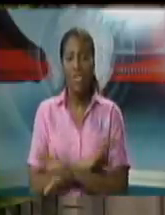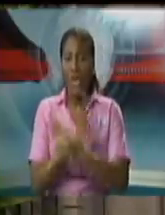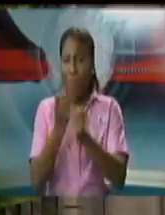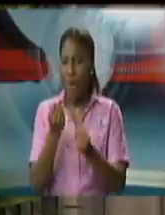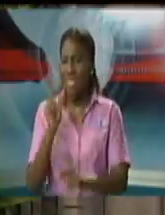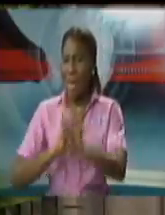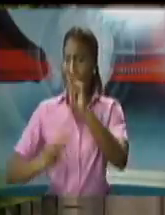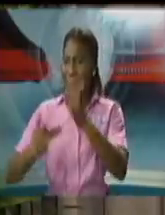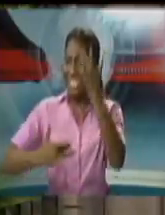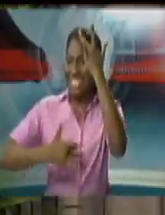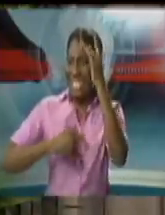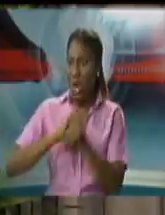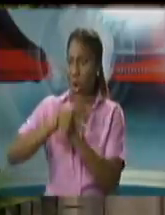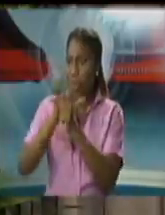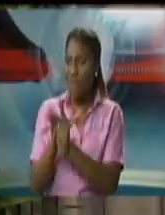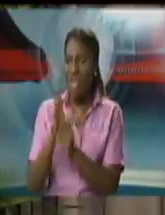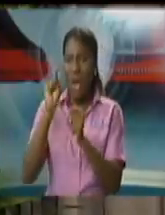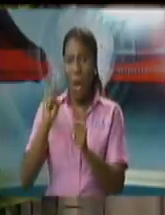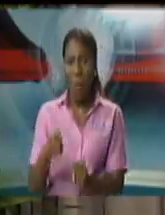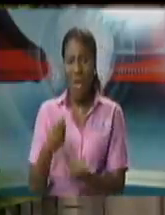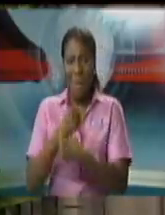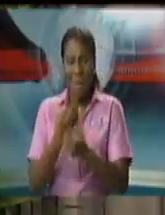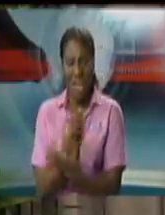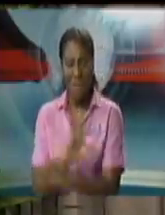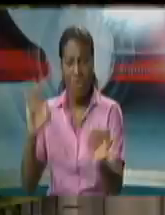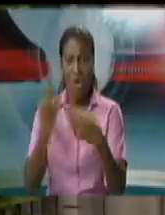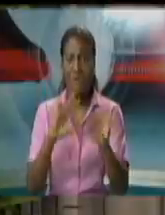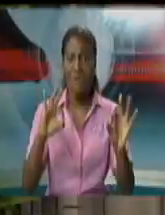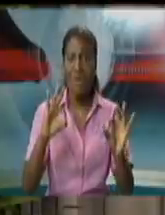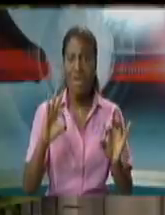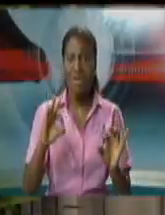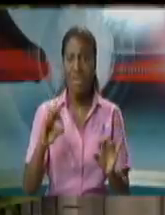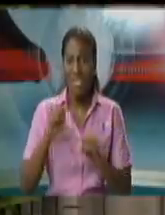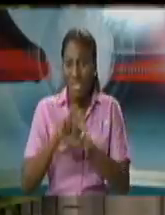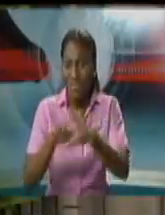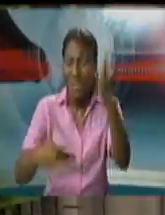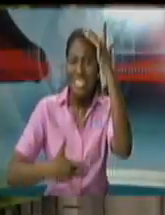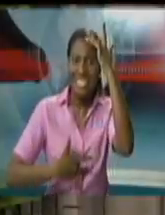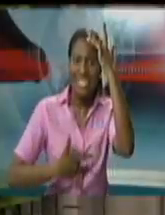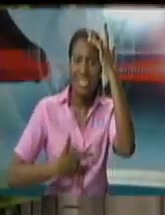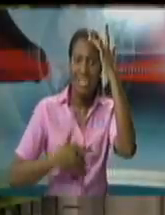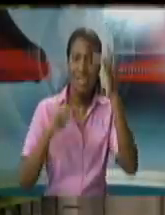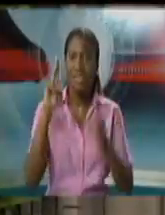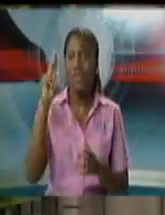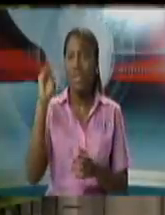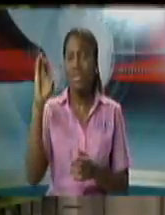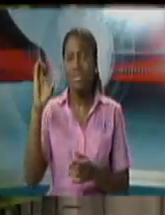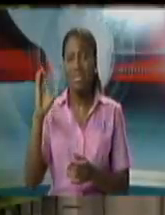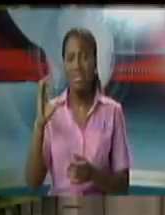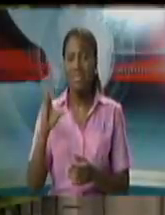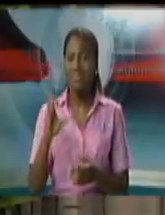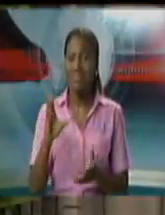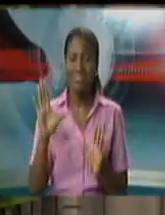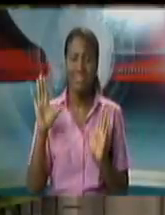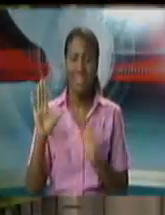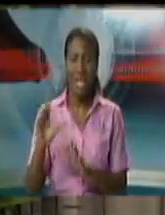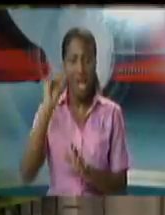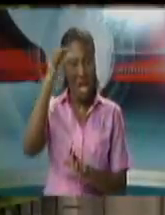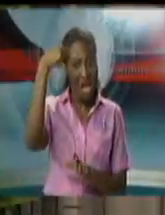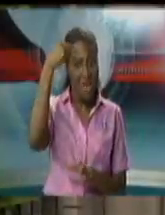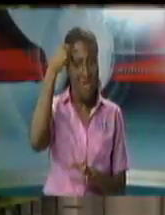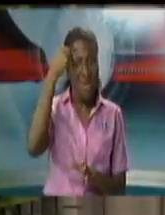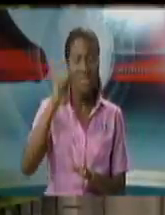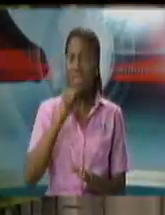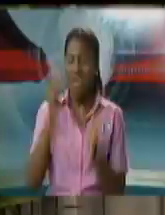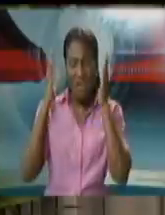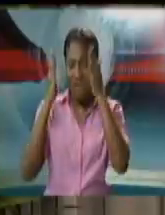still are being affected by the disease so i've seen some of the commentary saying that look the government ought not to touch on political matters